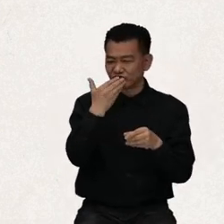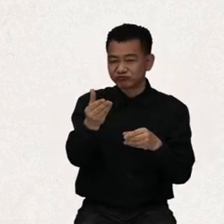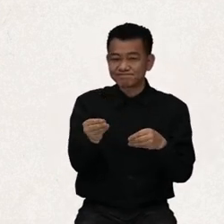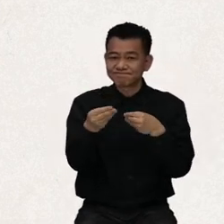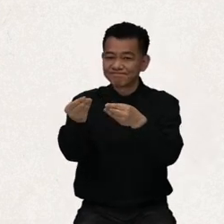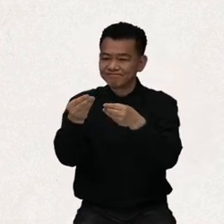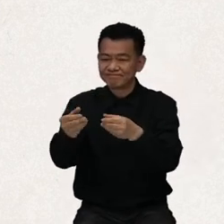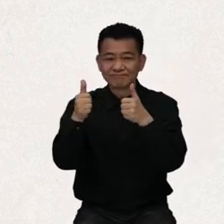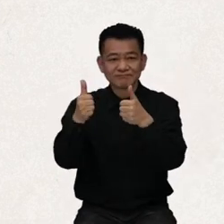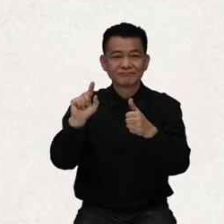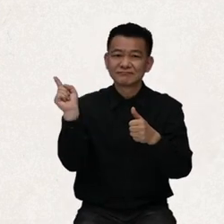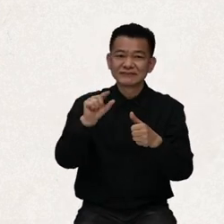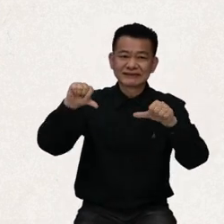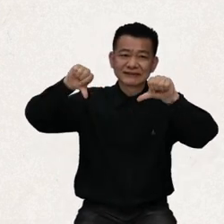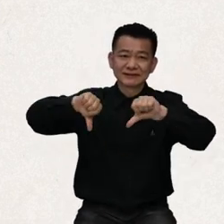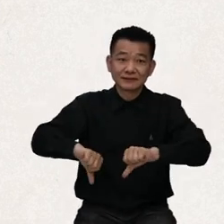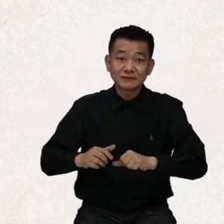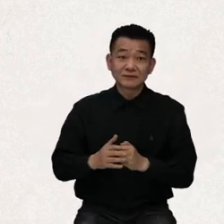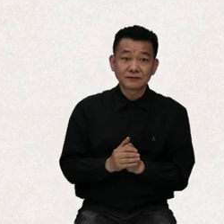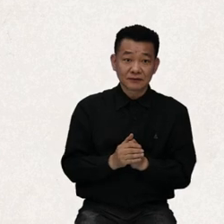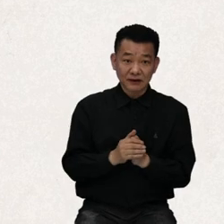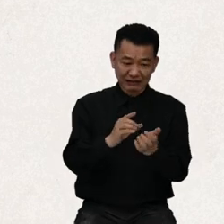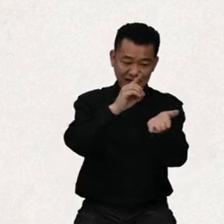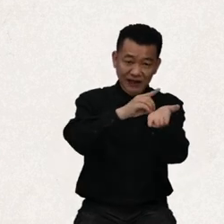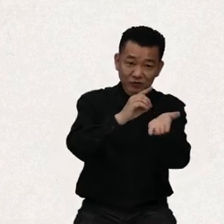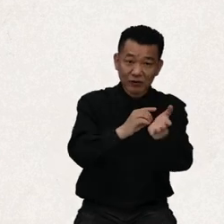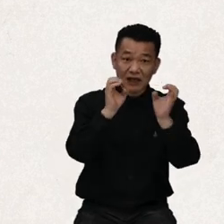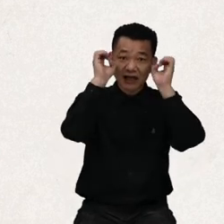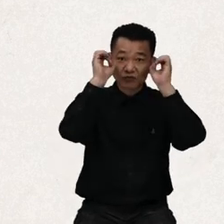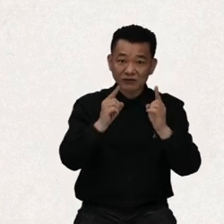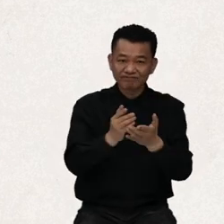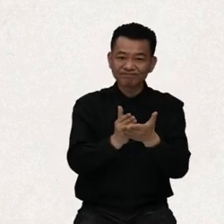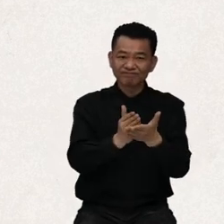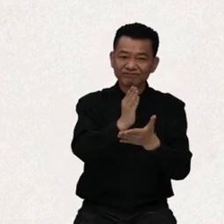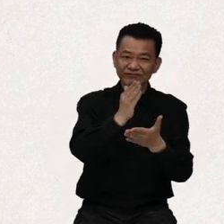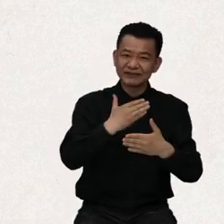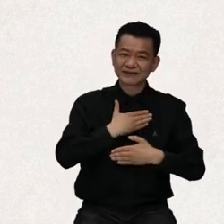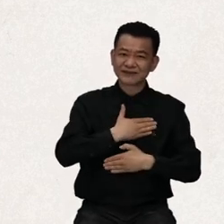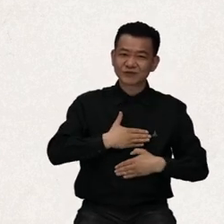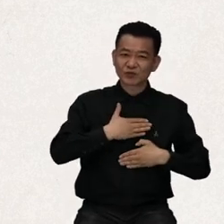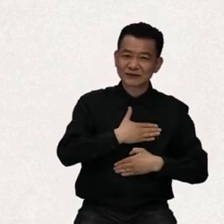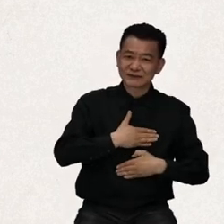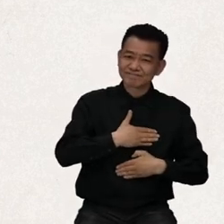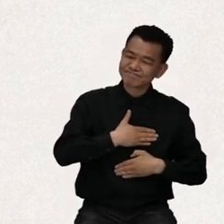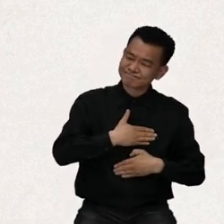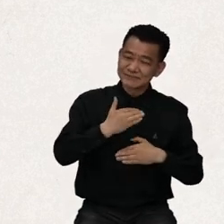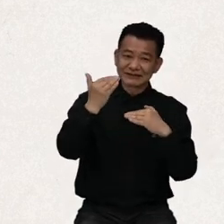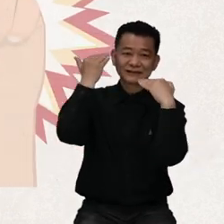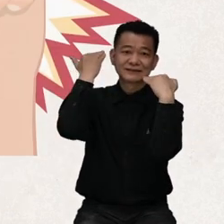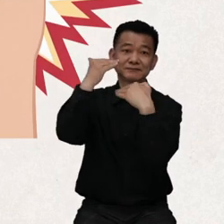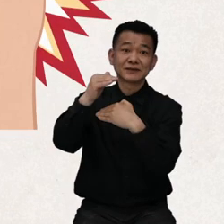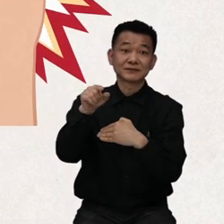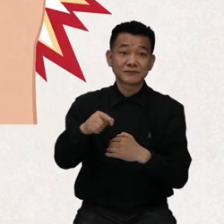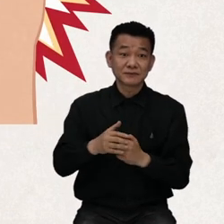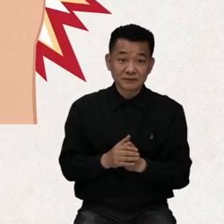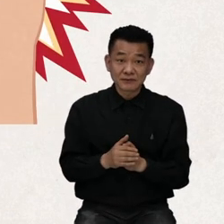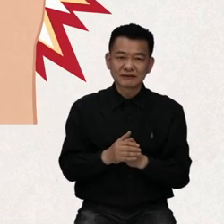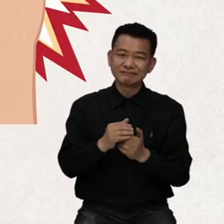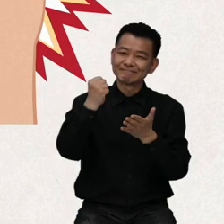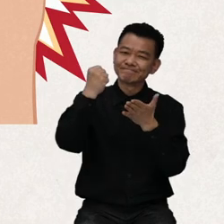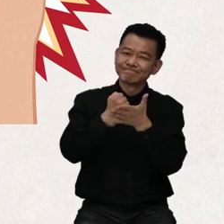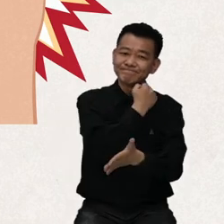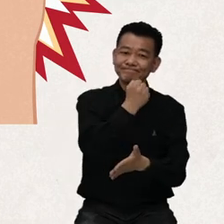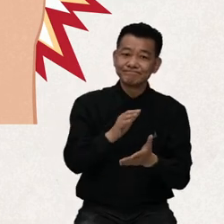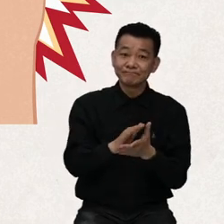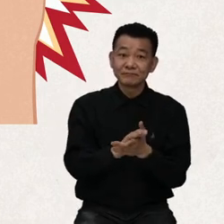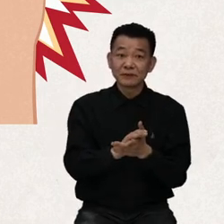treatment. Some were limited in opportunities or rights to medical and educational benefits, and were even confined in